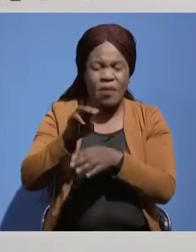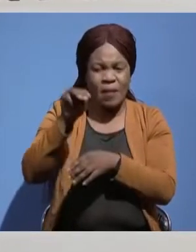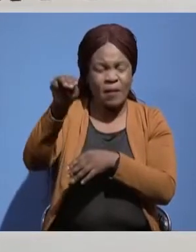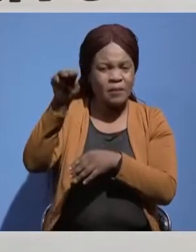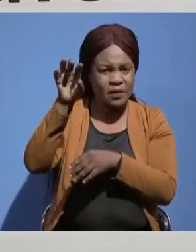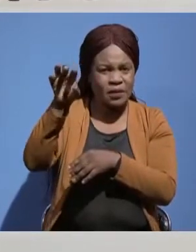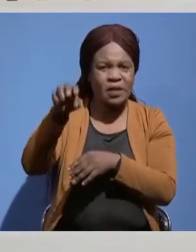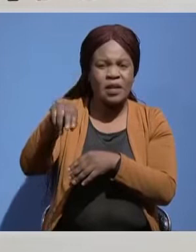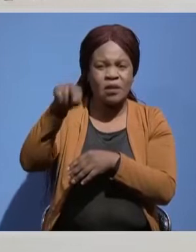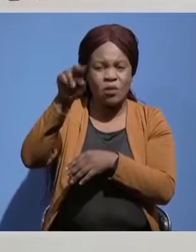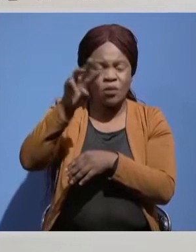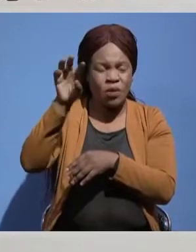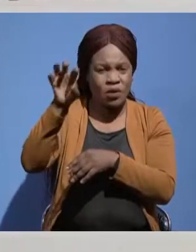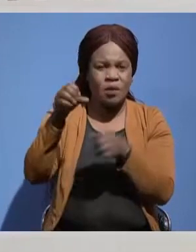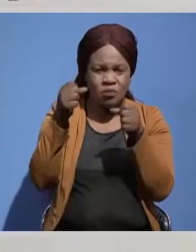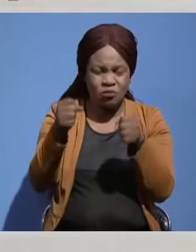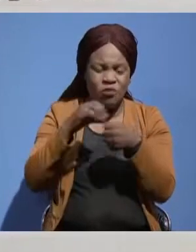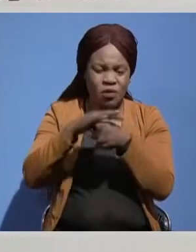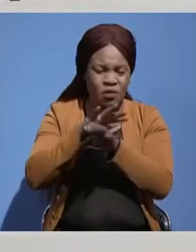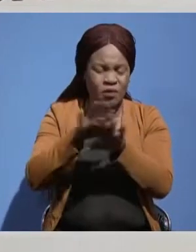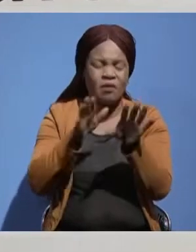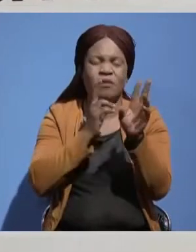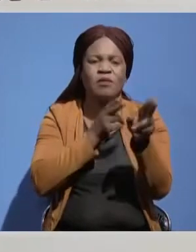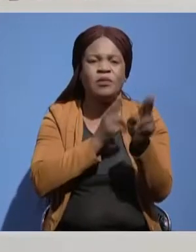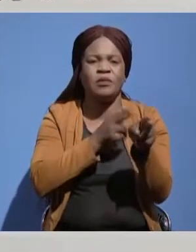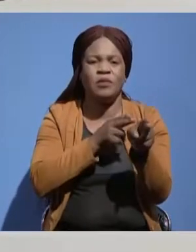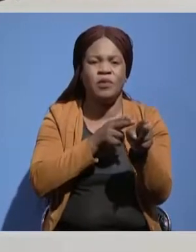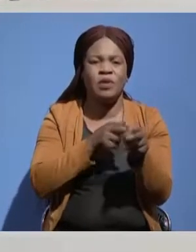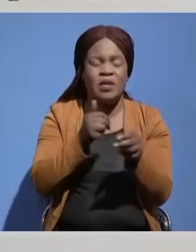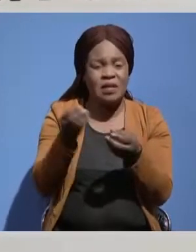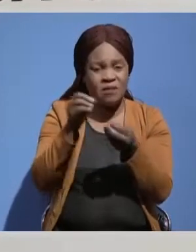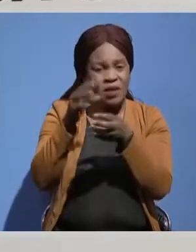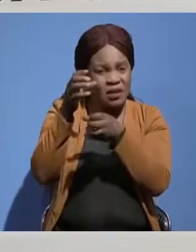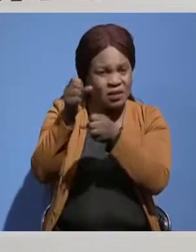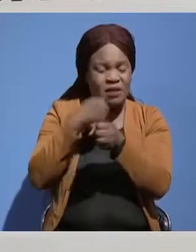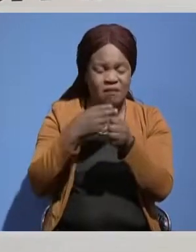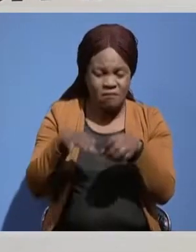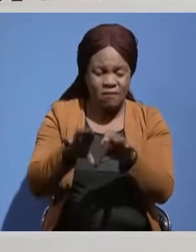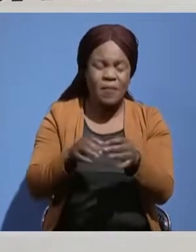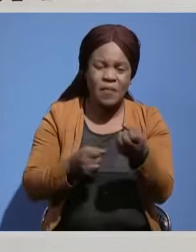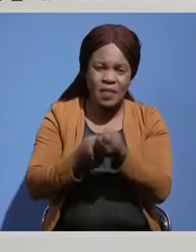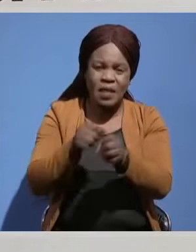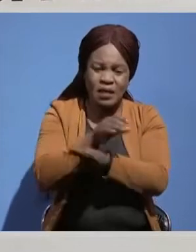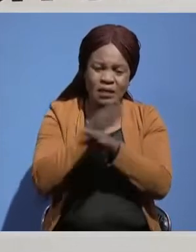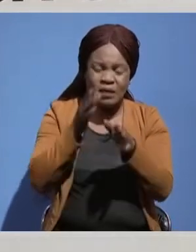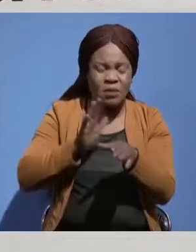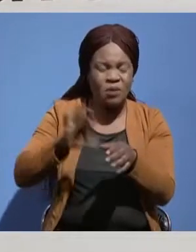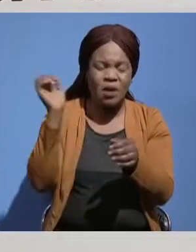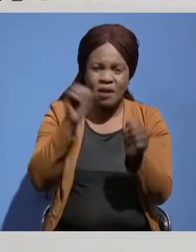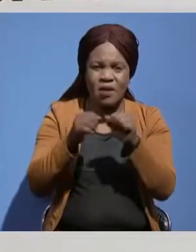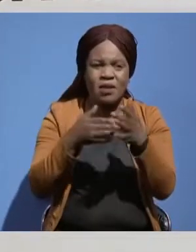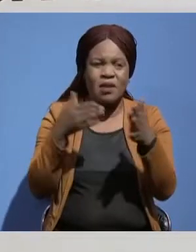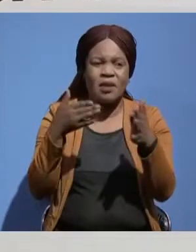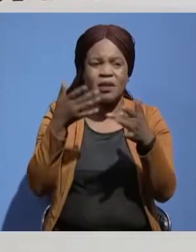northwestern provinces to strengthen the COVID-19 response. He adds that stakeholders have continued to support Zambia's fight against the pandemic.